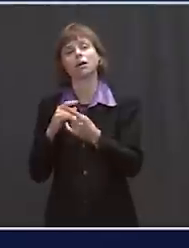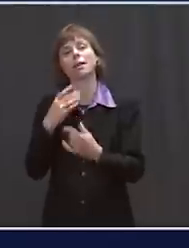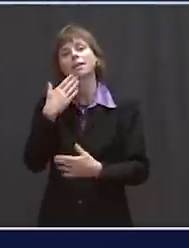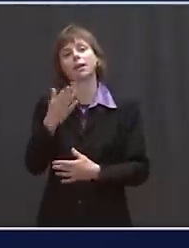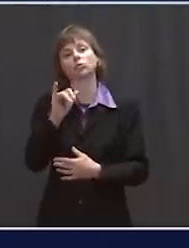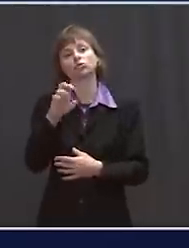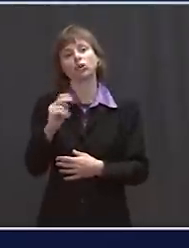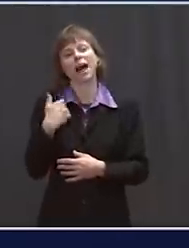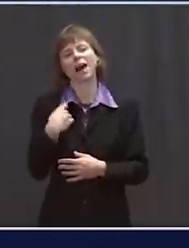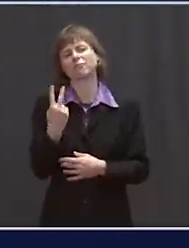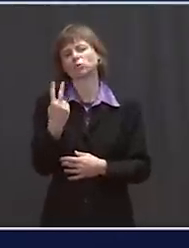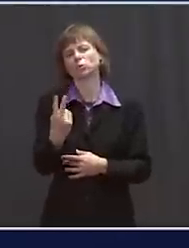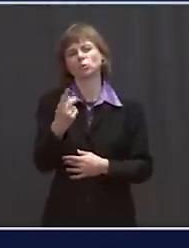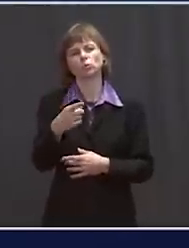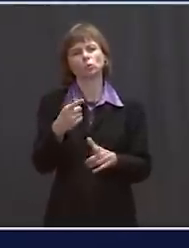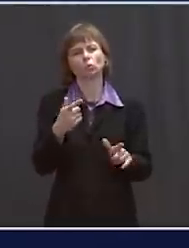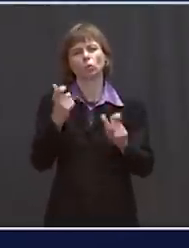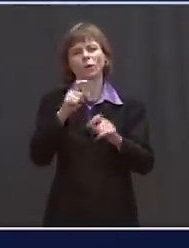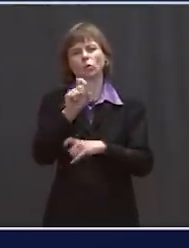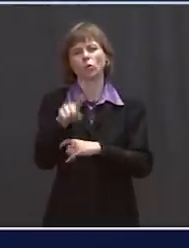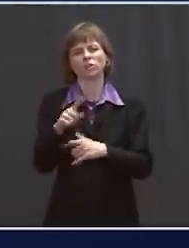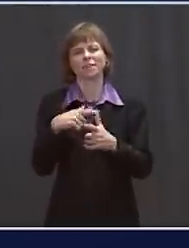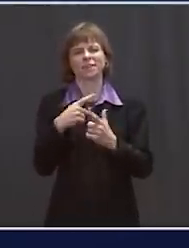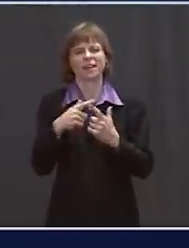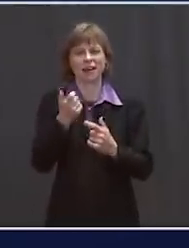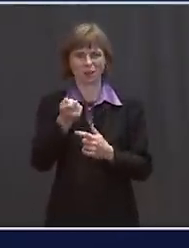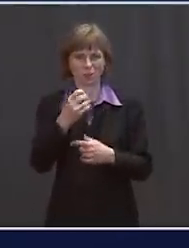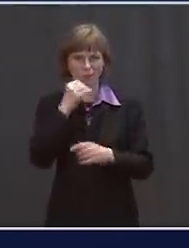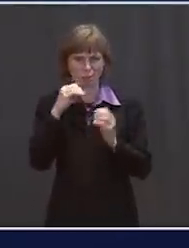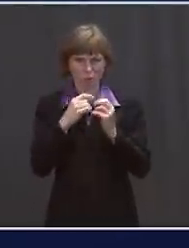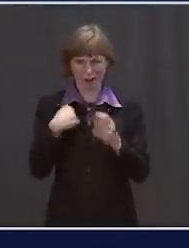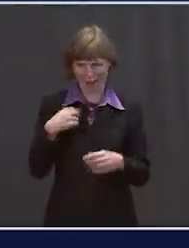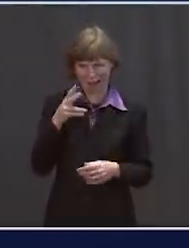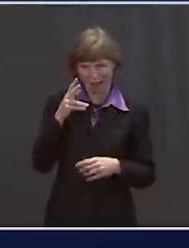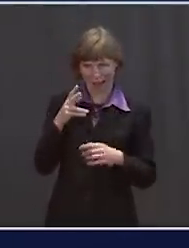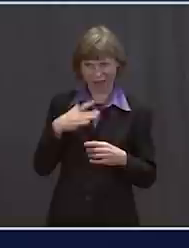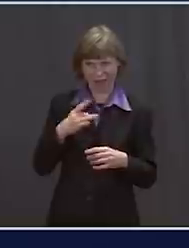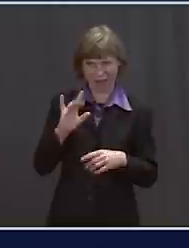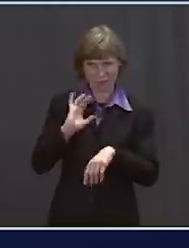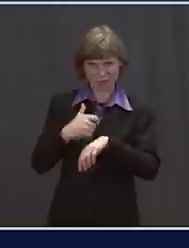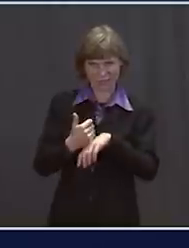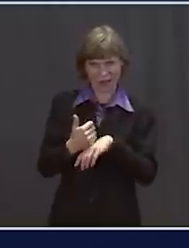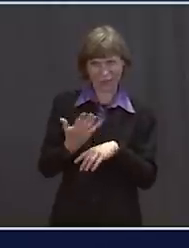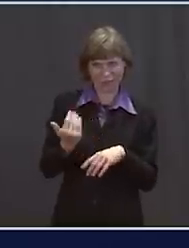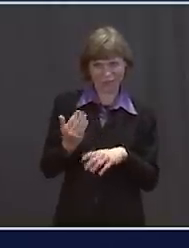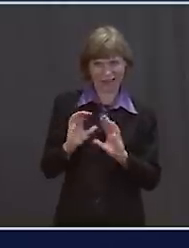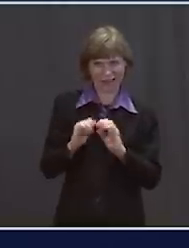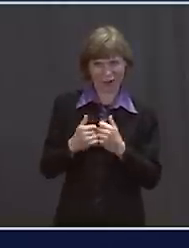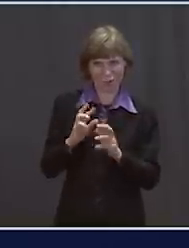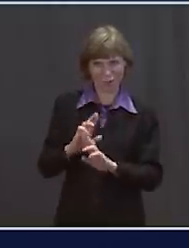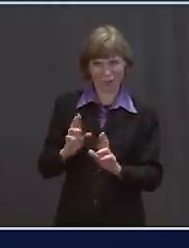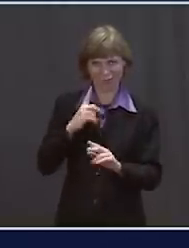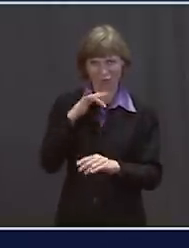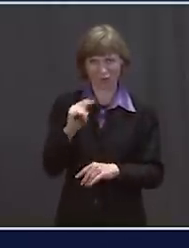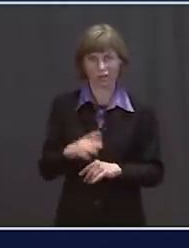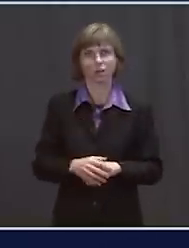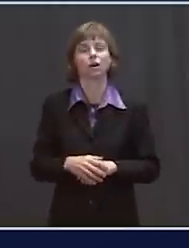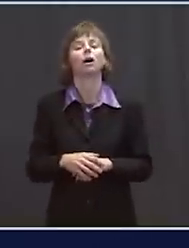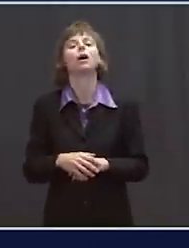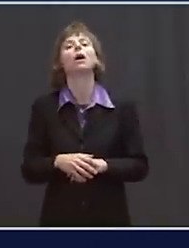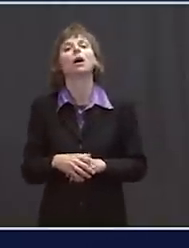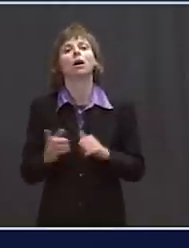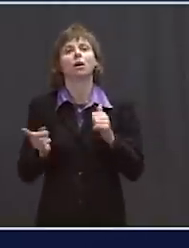I'd rather quick questions than a little bit more meaty one, if that's okay. I like the setup so I can know what to prepare for. Go ahead. The So, the first quick one.